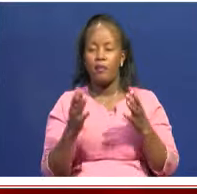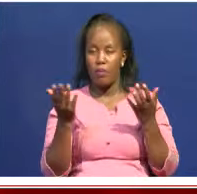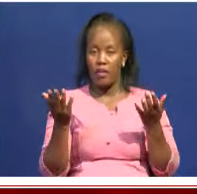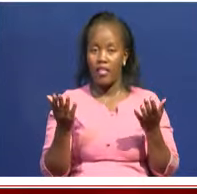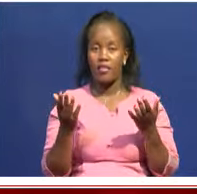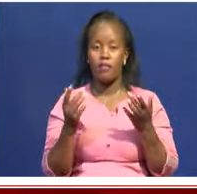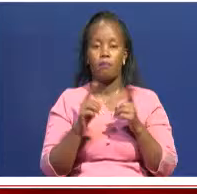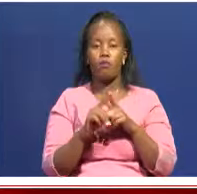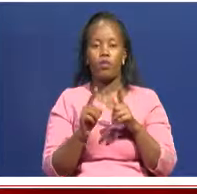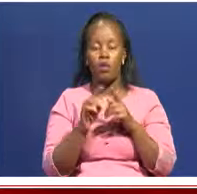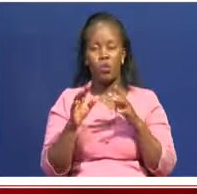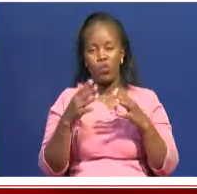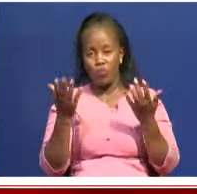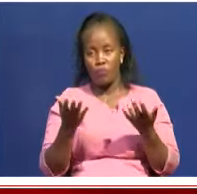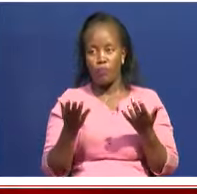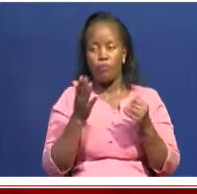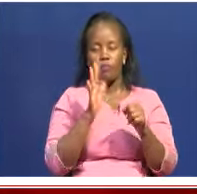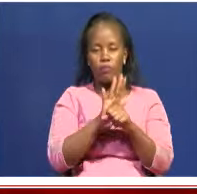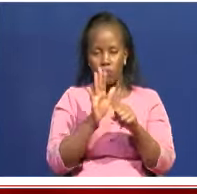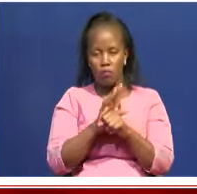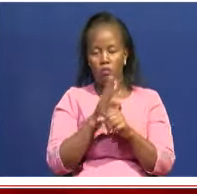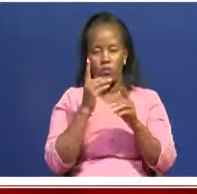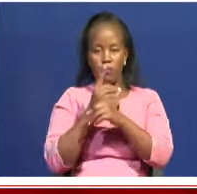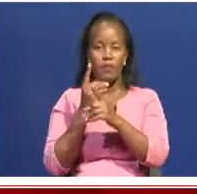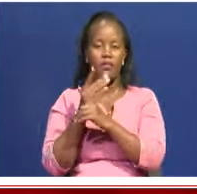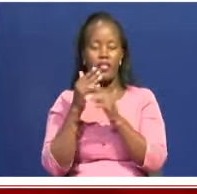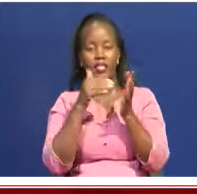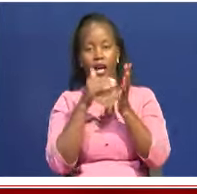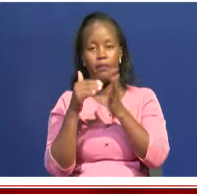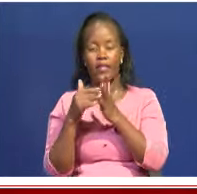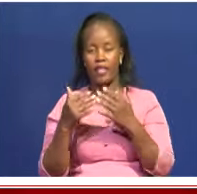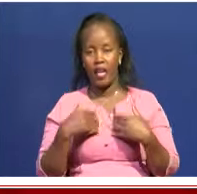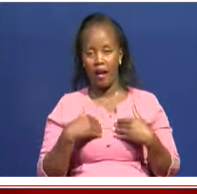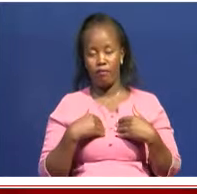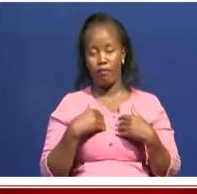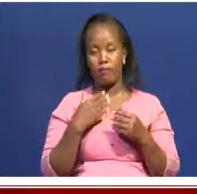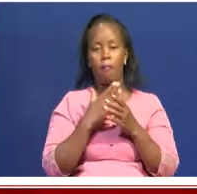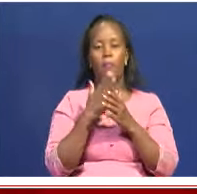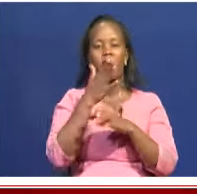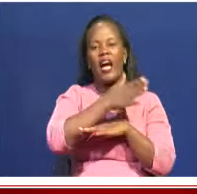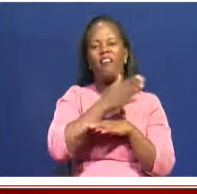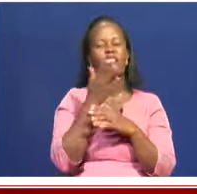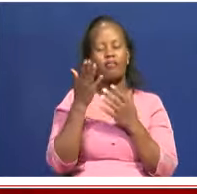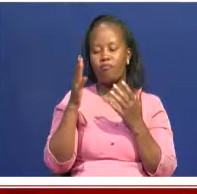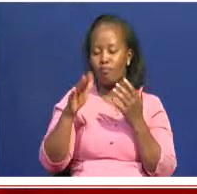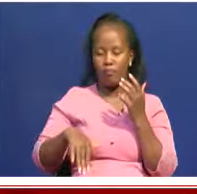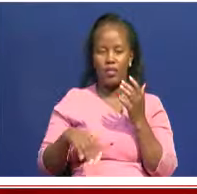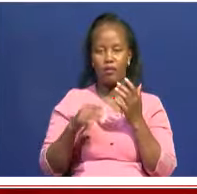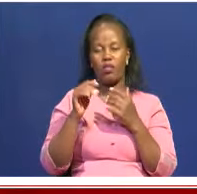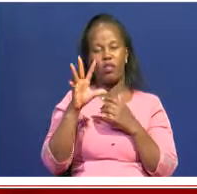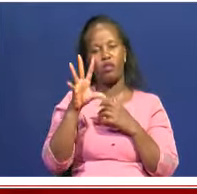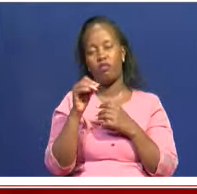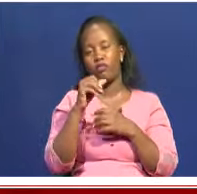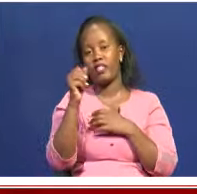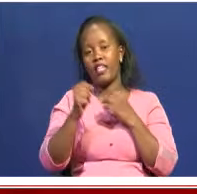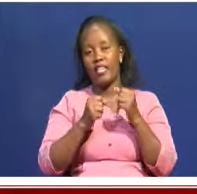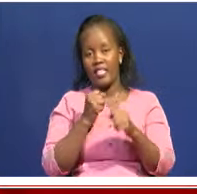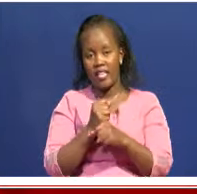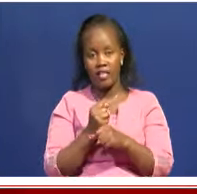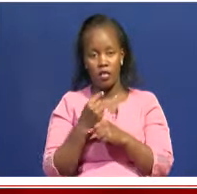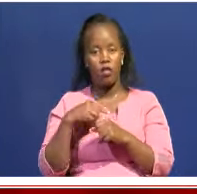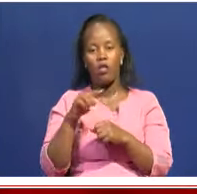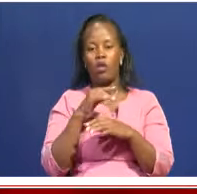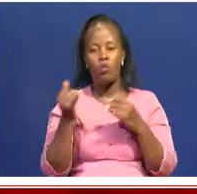the degree of importance these objects have, given that they've been away for more than 50, 60 years? So what we're trying to do as NMK is create space for